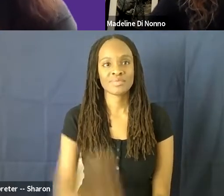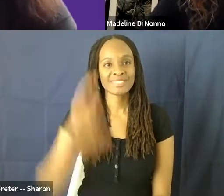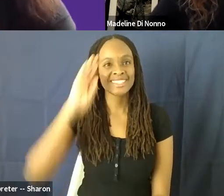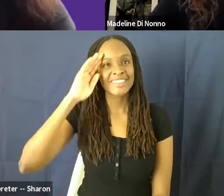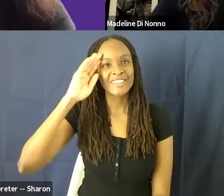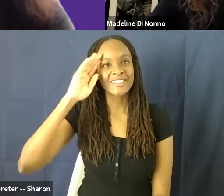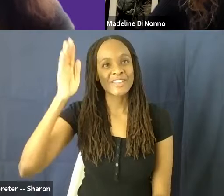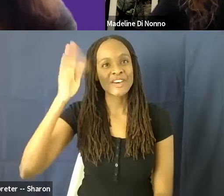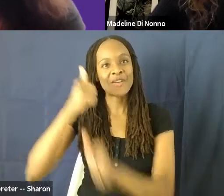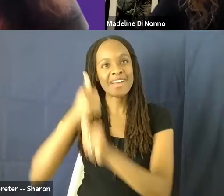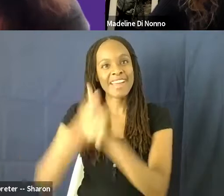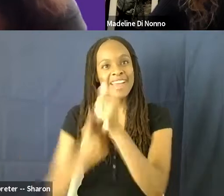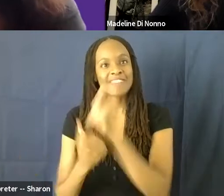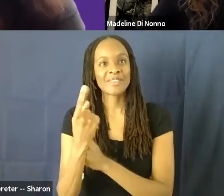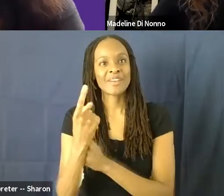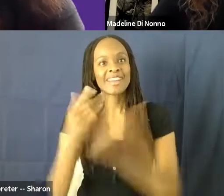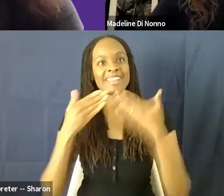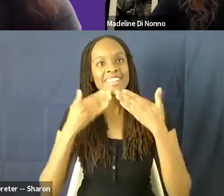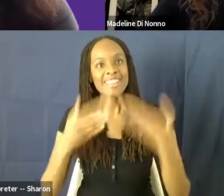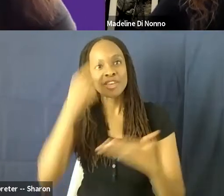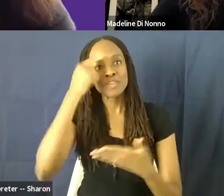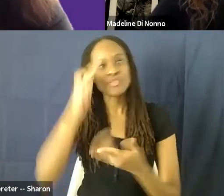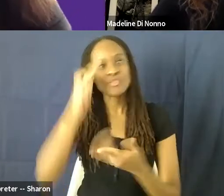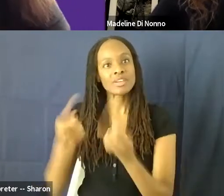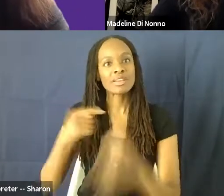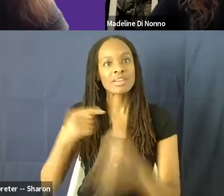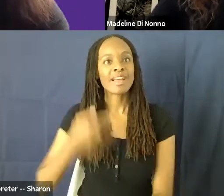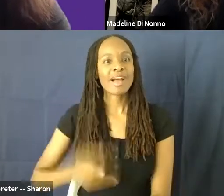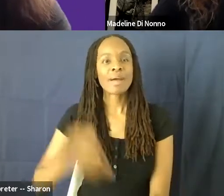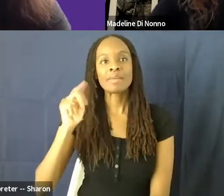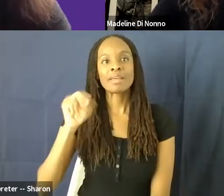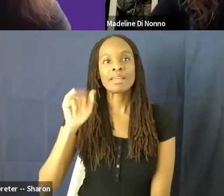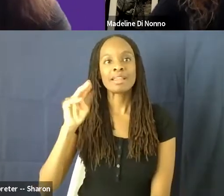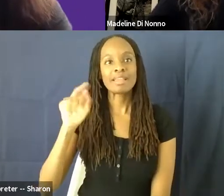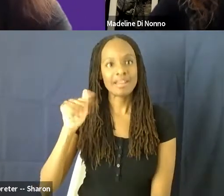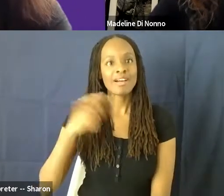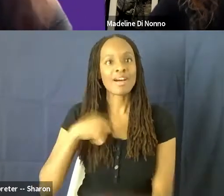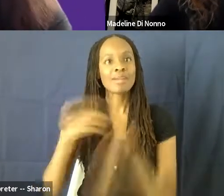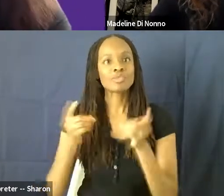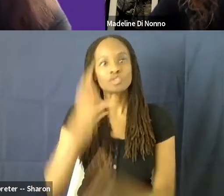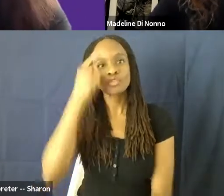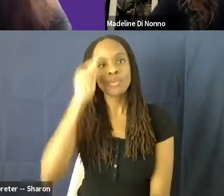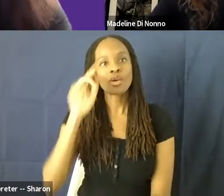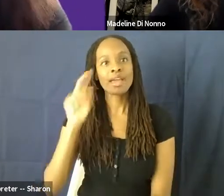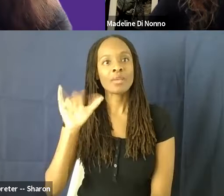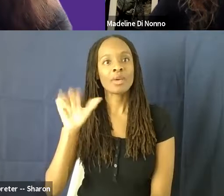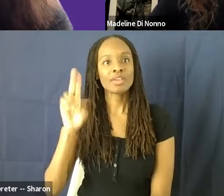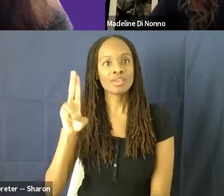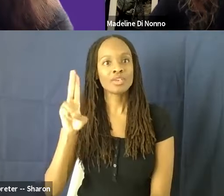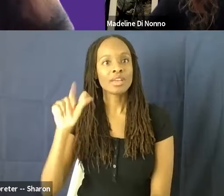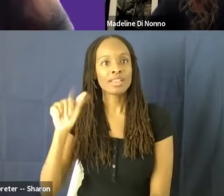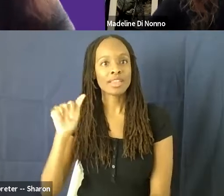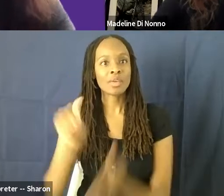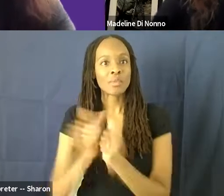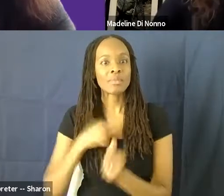everyone, and thank you for coming. I'm Nina Sadowsky, Program Director of NYULA, and with me is Sharon Pierre